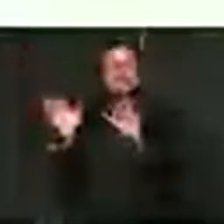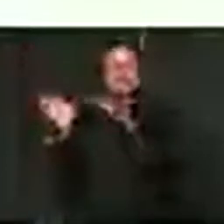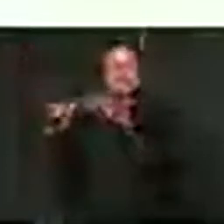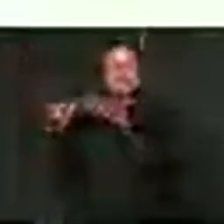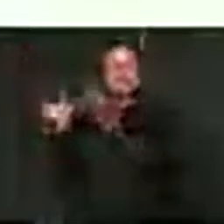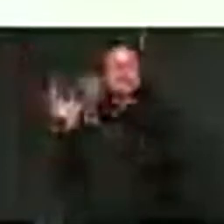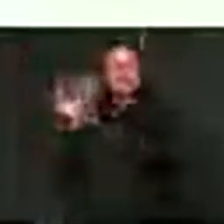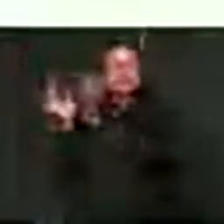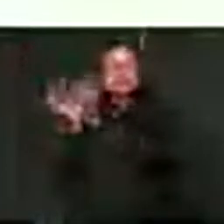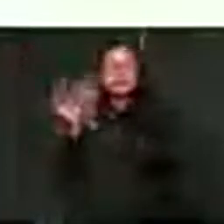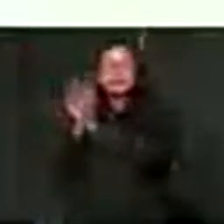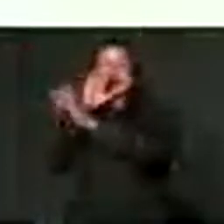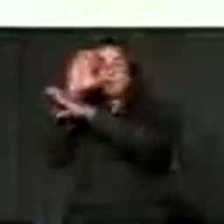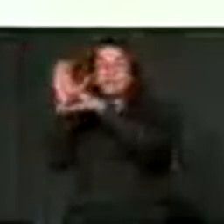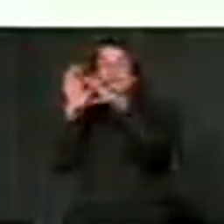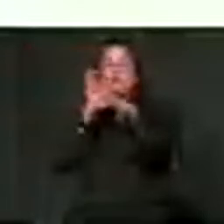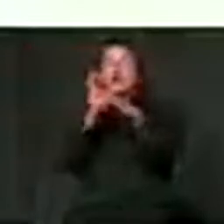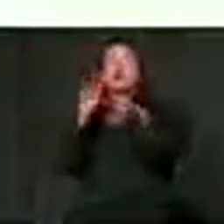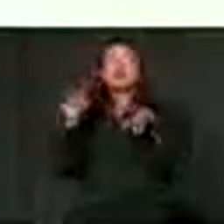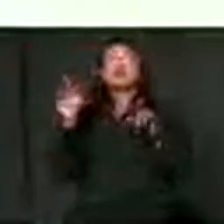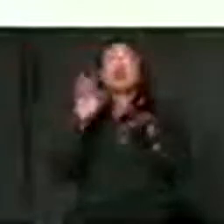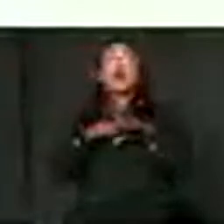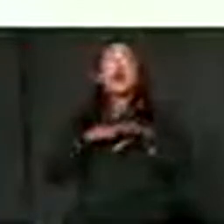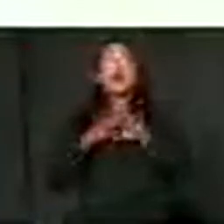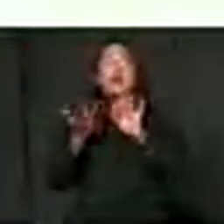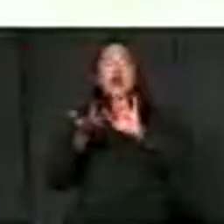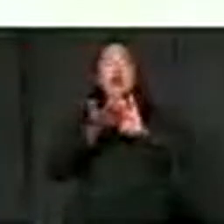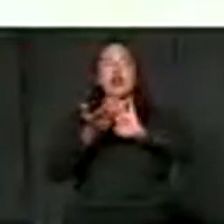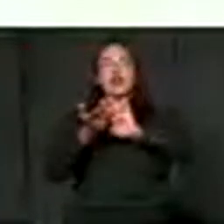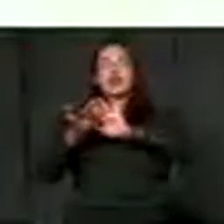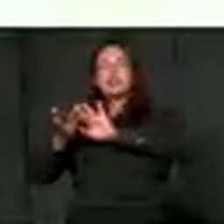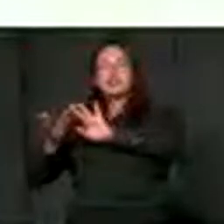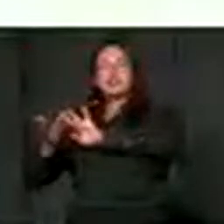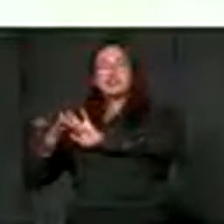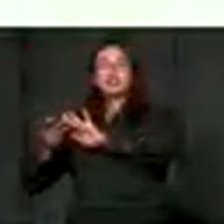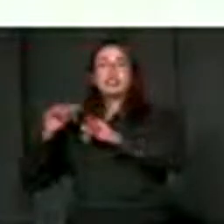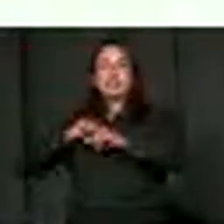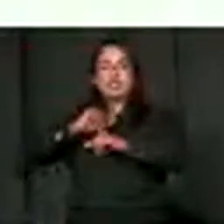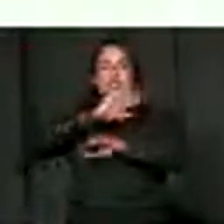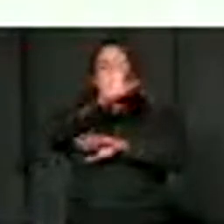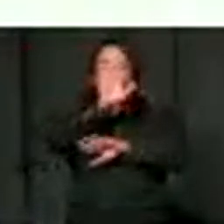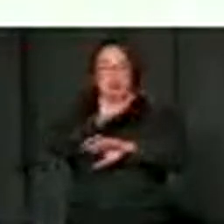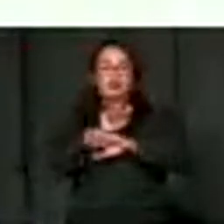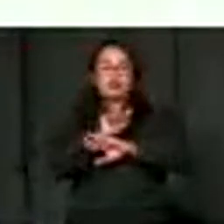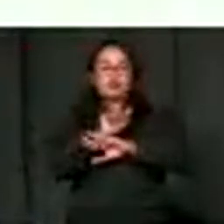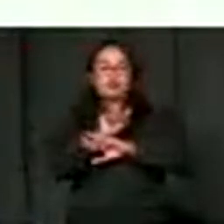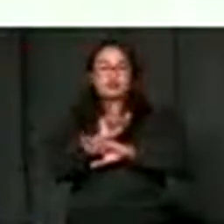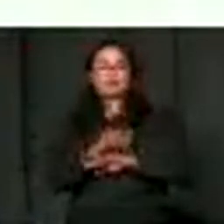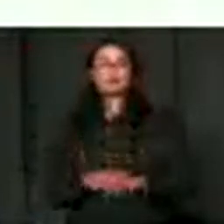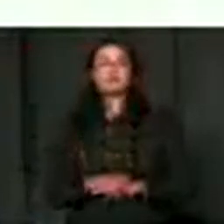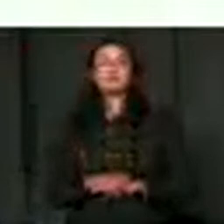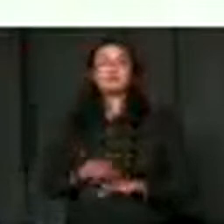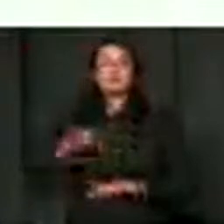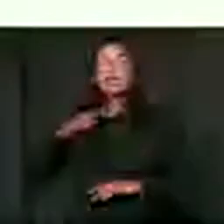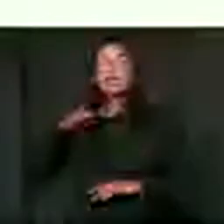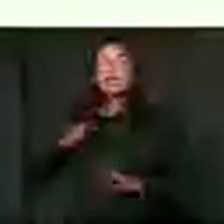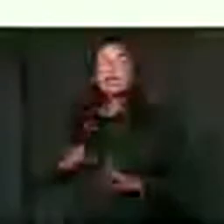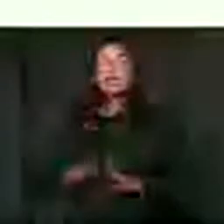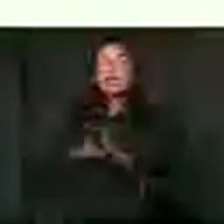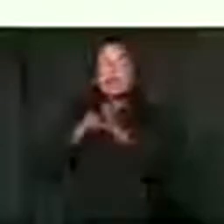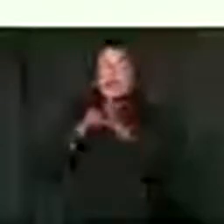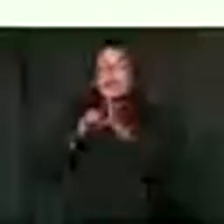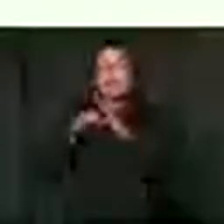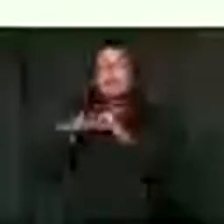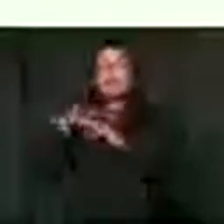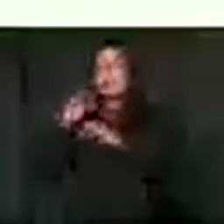connectivity in the country, which we call Connect South Africa. And for me it was critical because I just thought if we talk